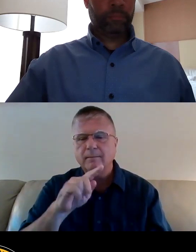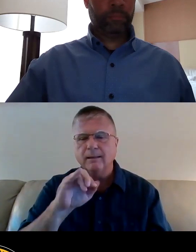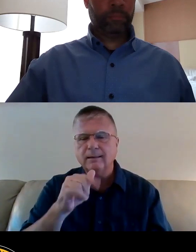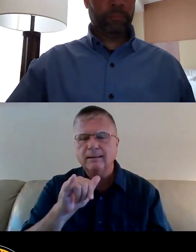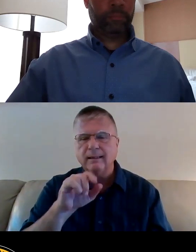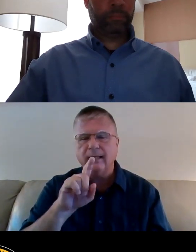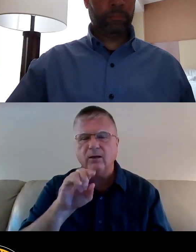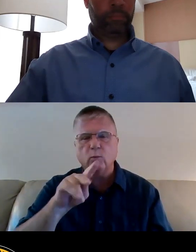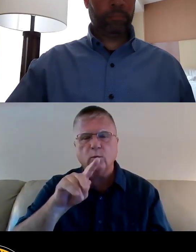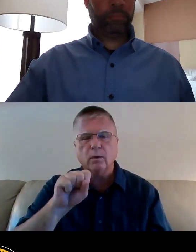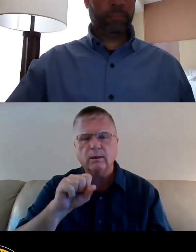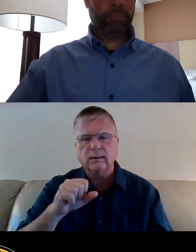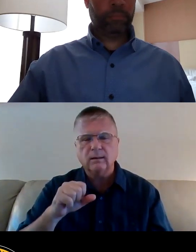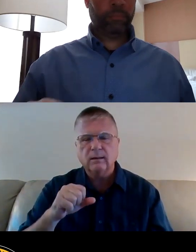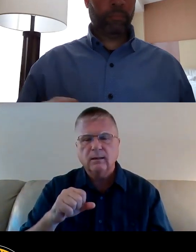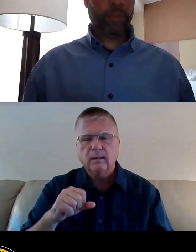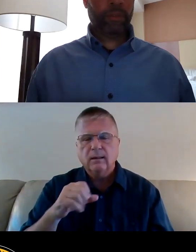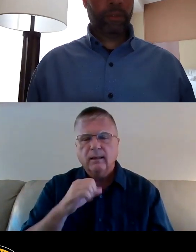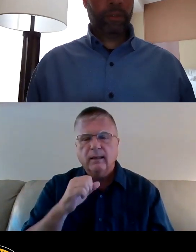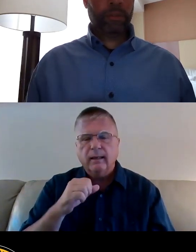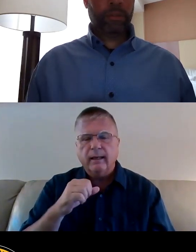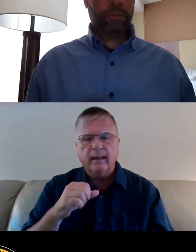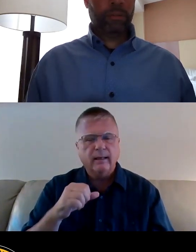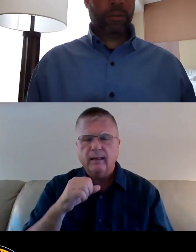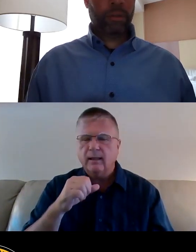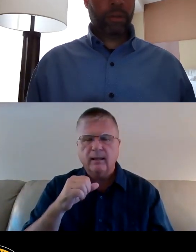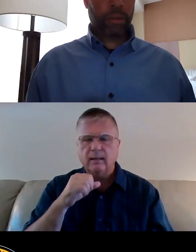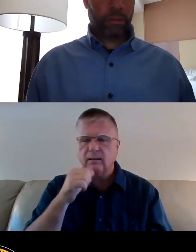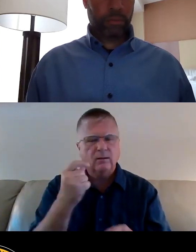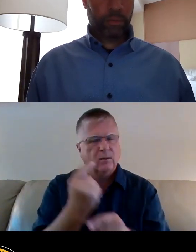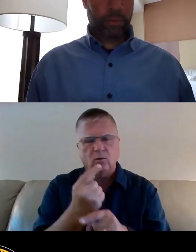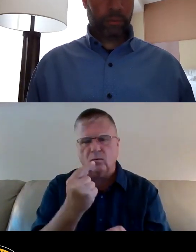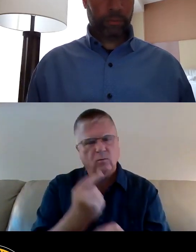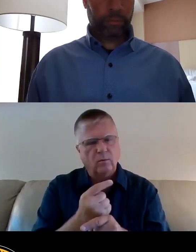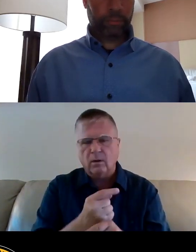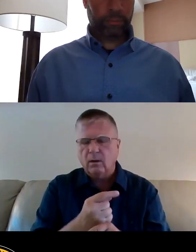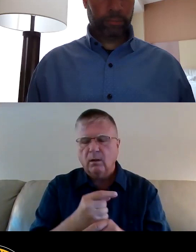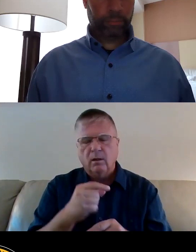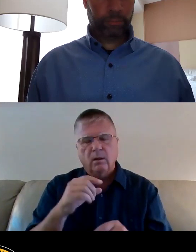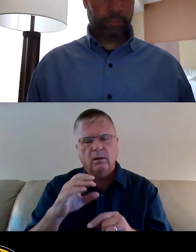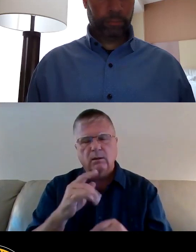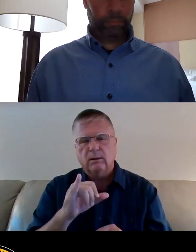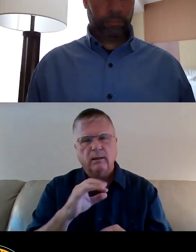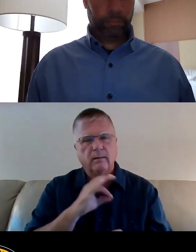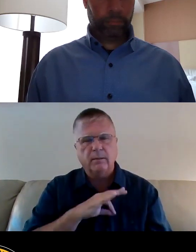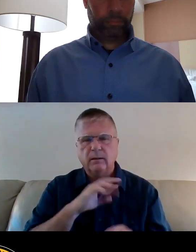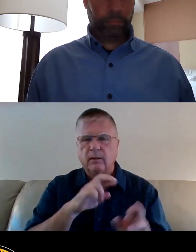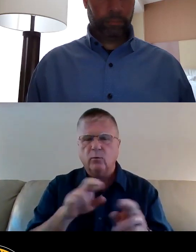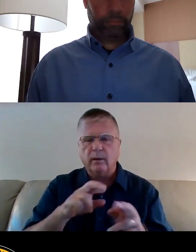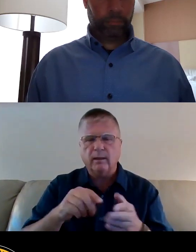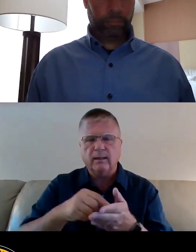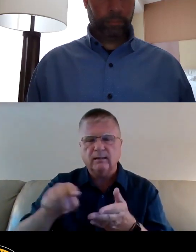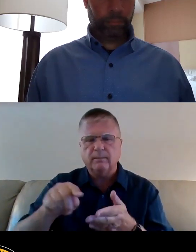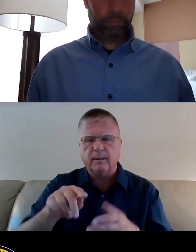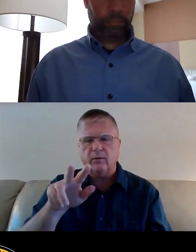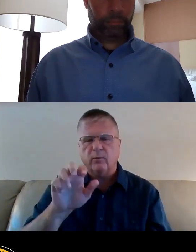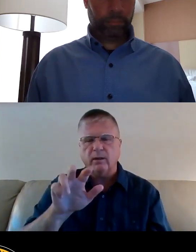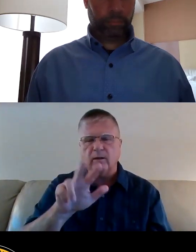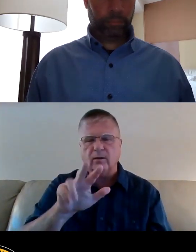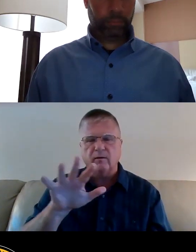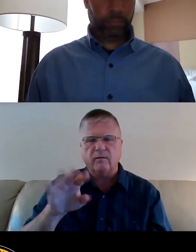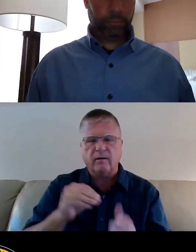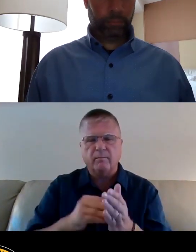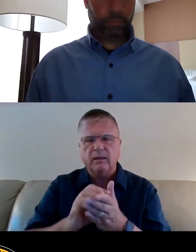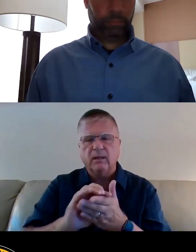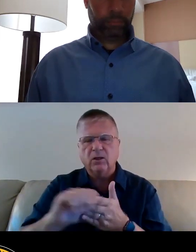I'm here to say it's unconscionable that the city of Pittsburgh is getting ready to spend this $335 million of American Rescue Plan public